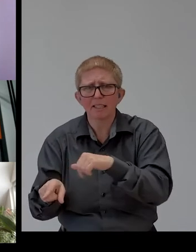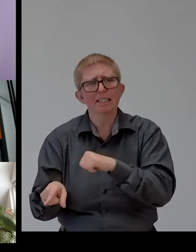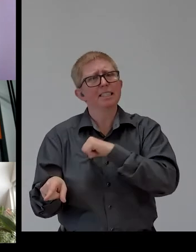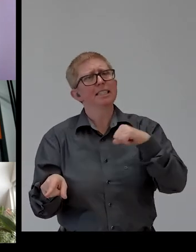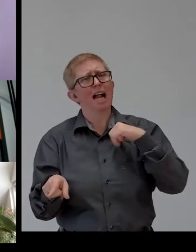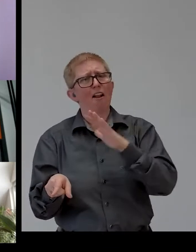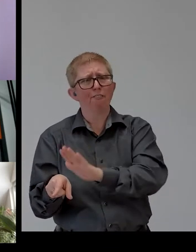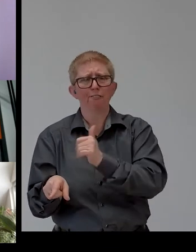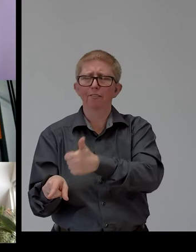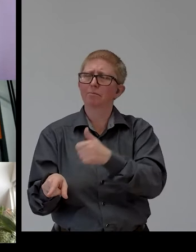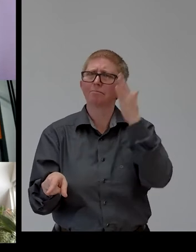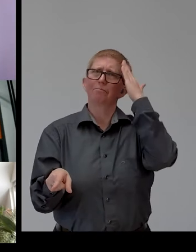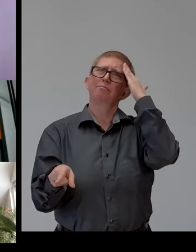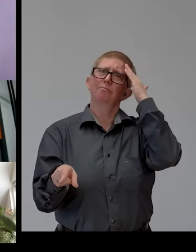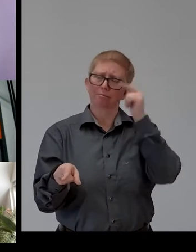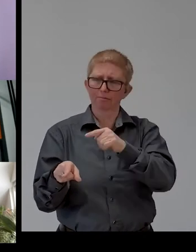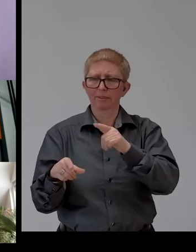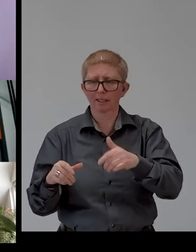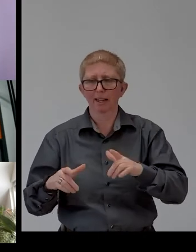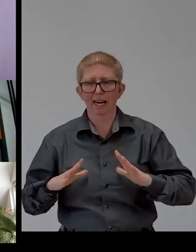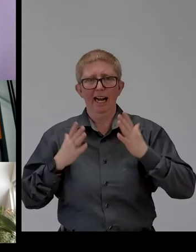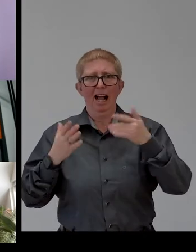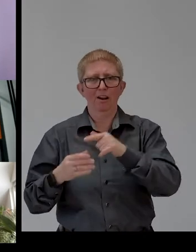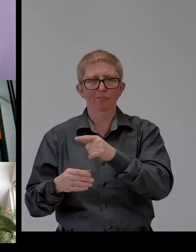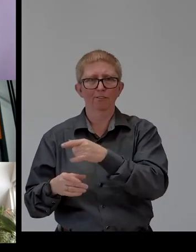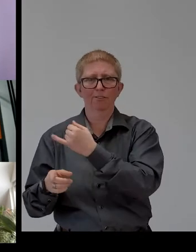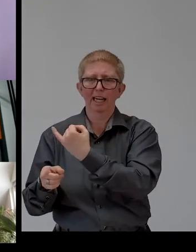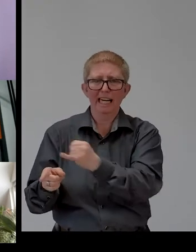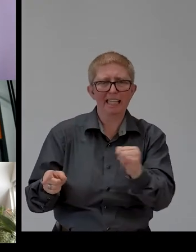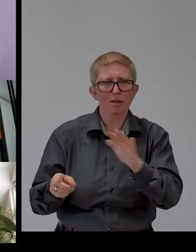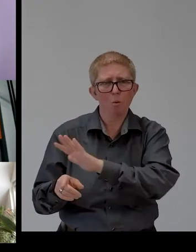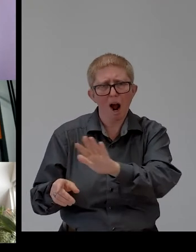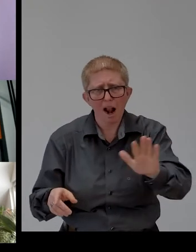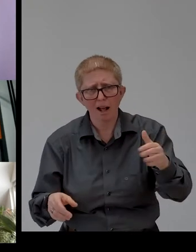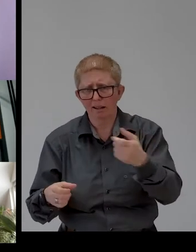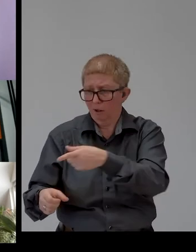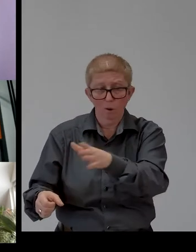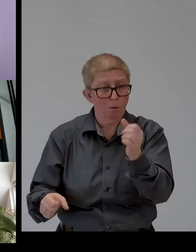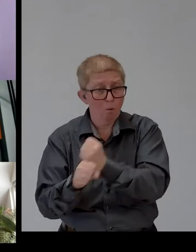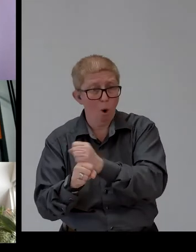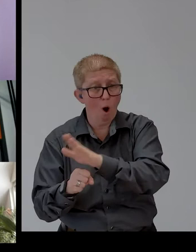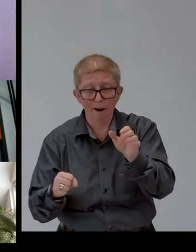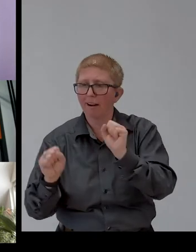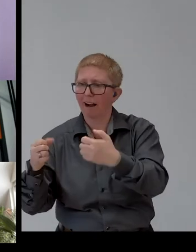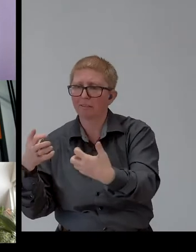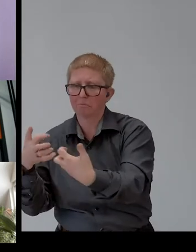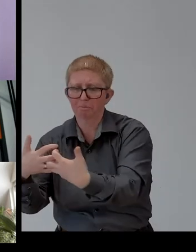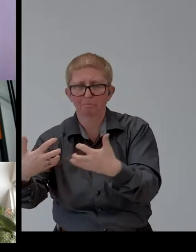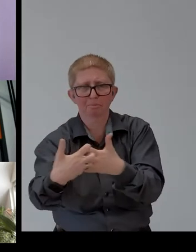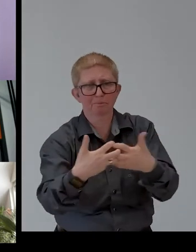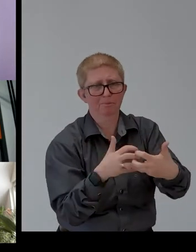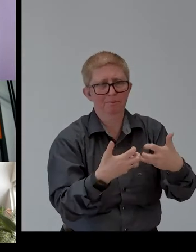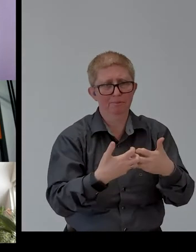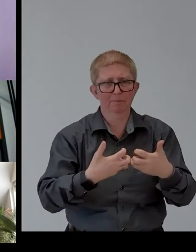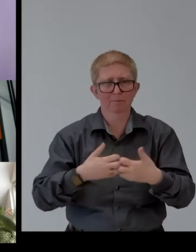that involve individual matchmaking employment outcomes for people with disabilities in ways that really benefit the businesses and the communities as well.